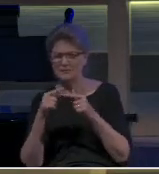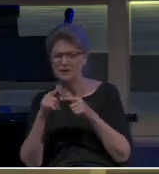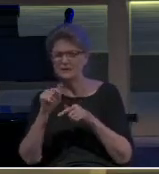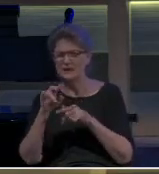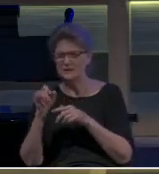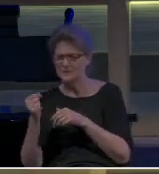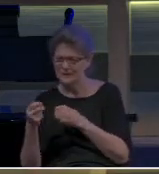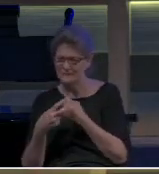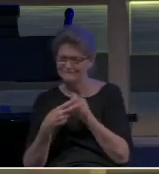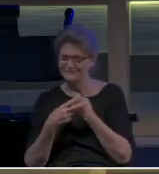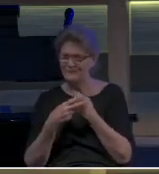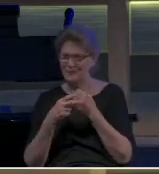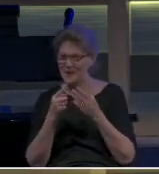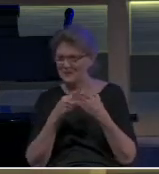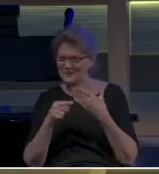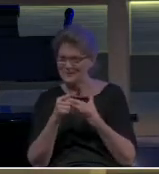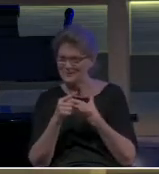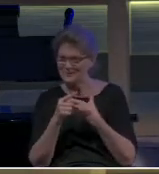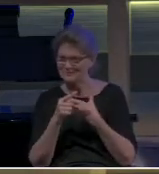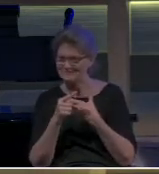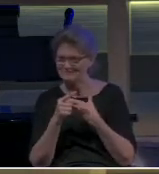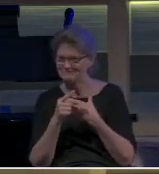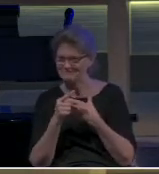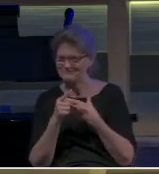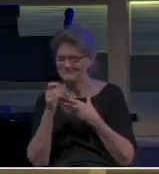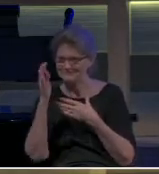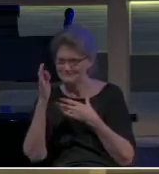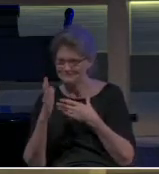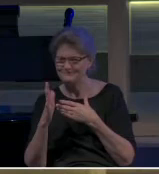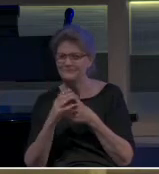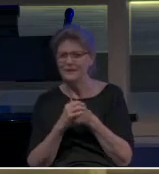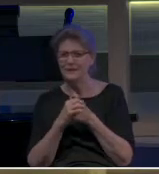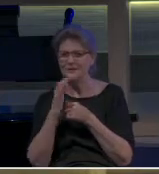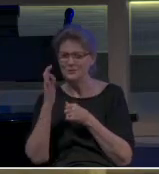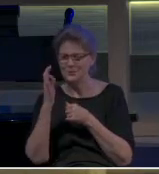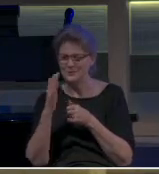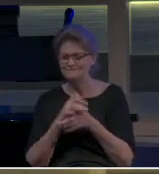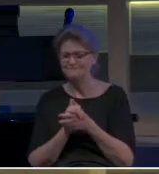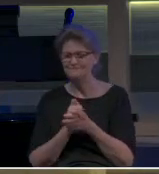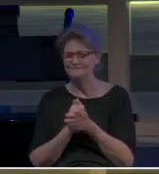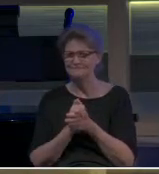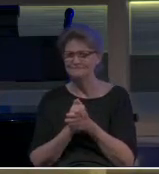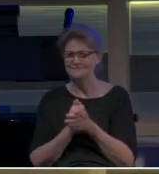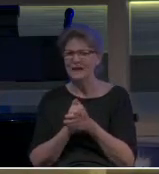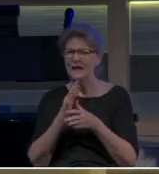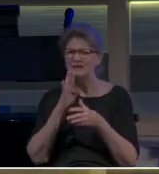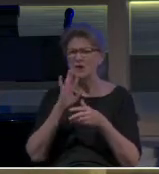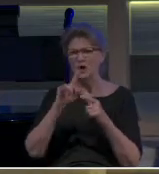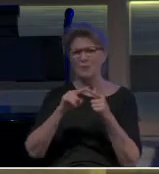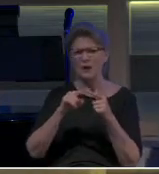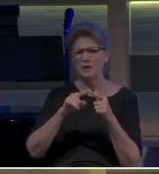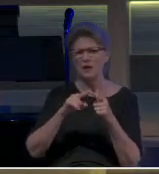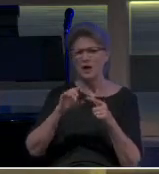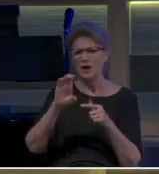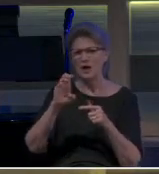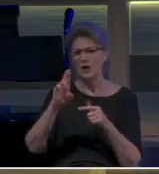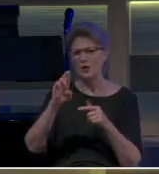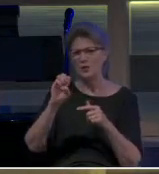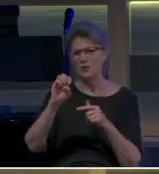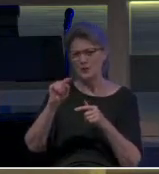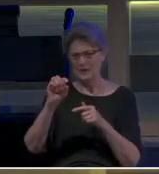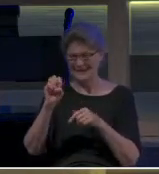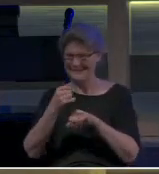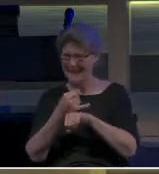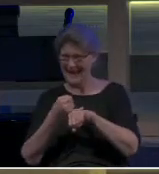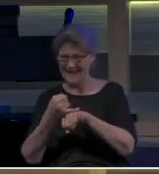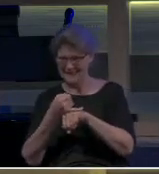for next week's sermon. And so let's talk a little bit about Crete itself. I'm not going to spend a lot of time talking